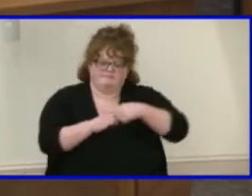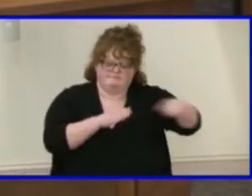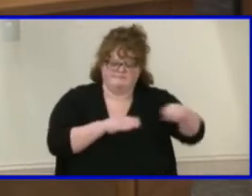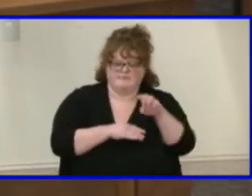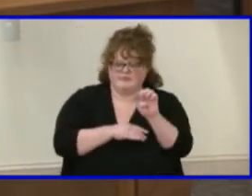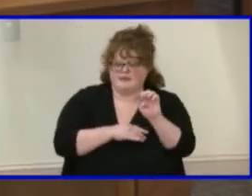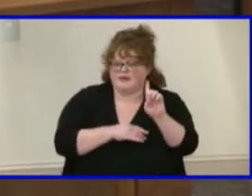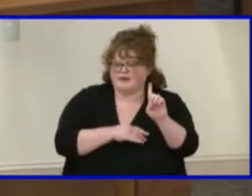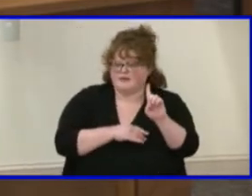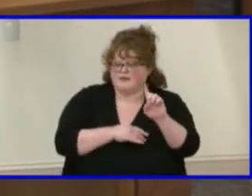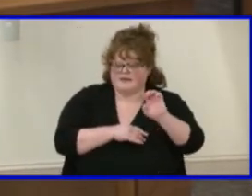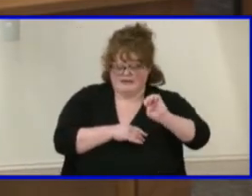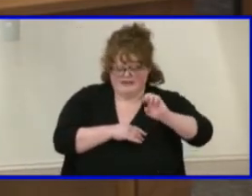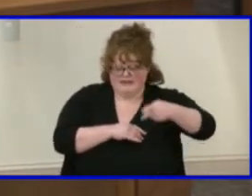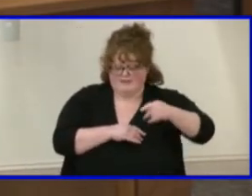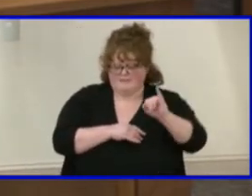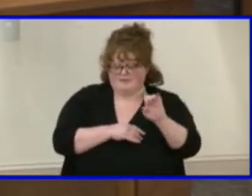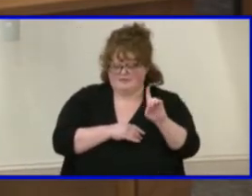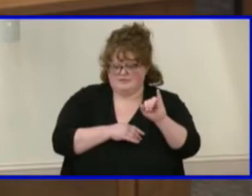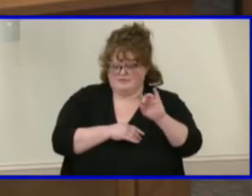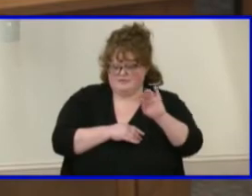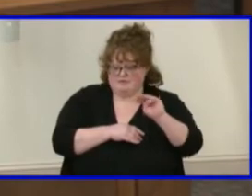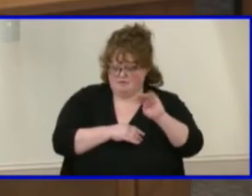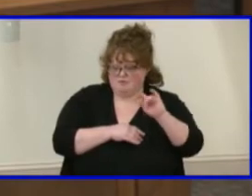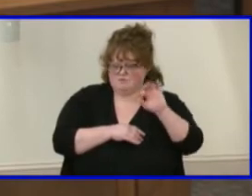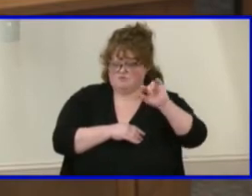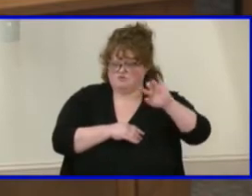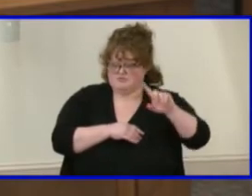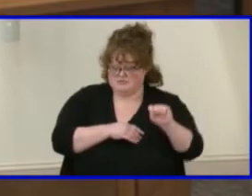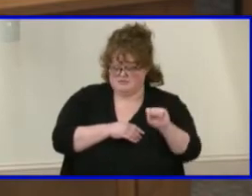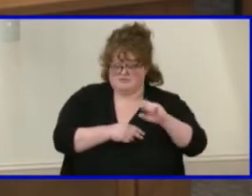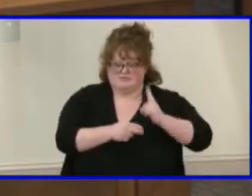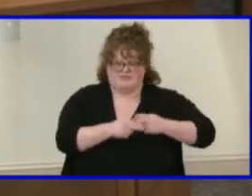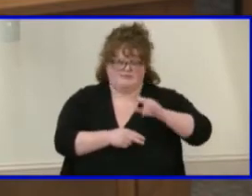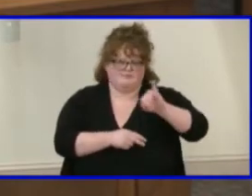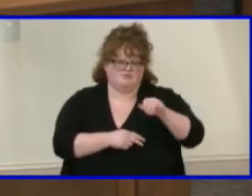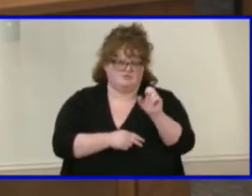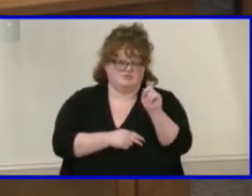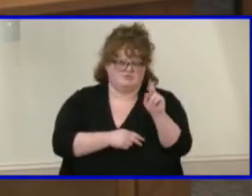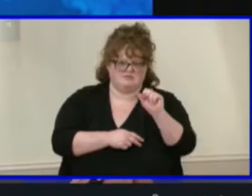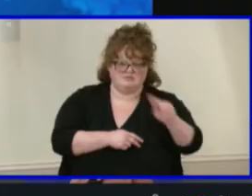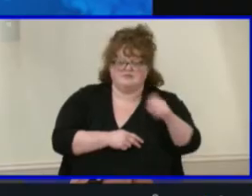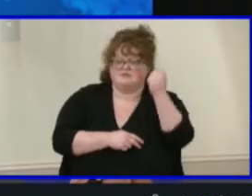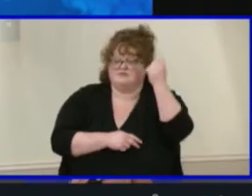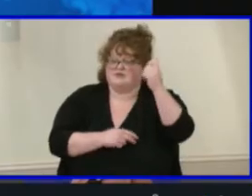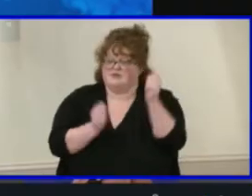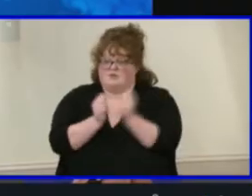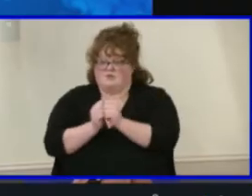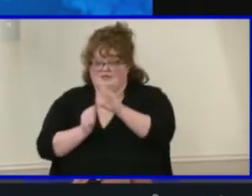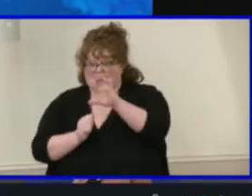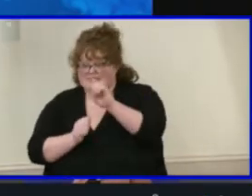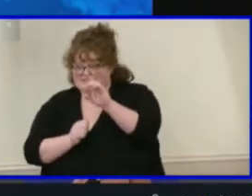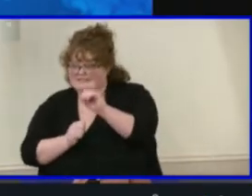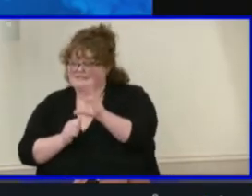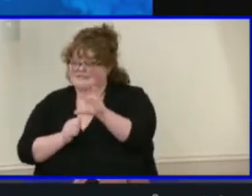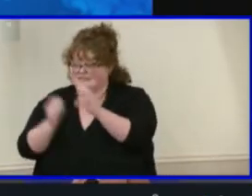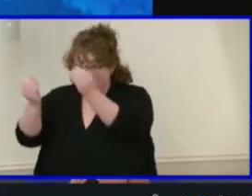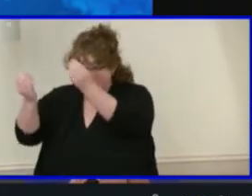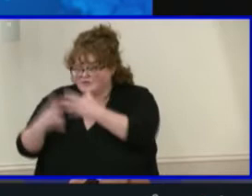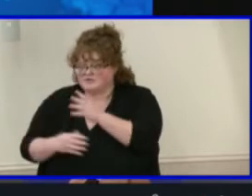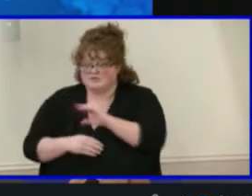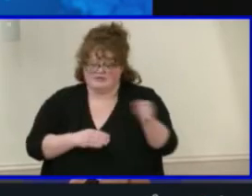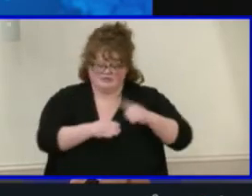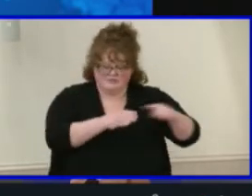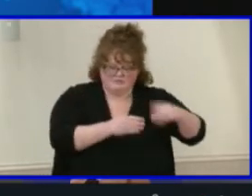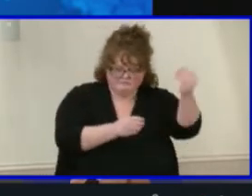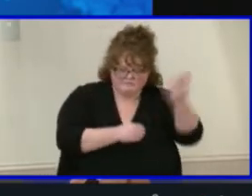With the current community transmission at such high levels, and with the input of both Dr. Avula and Ms. Jackson, the decision was